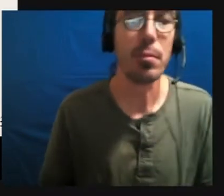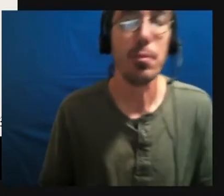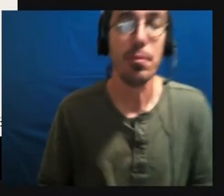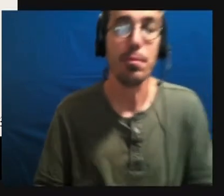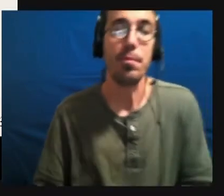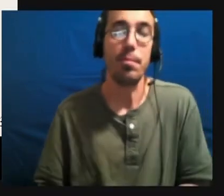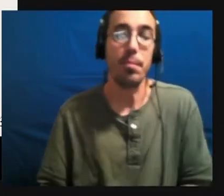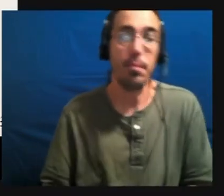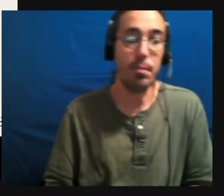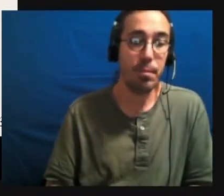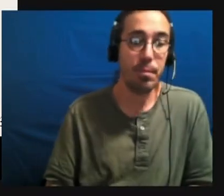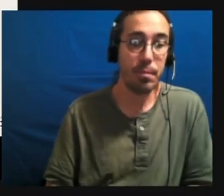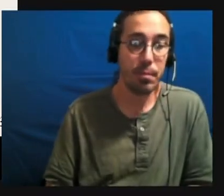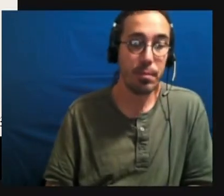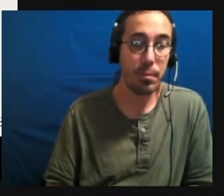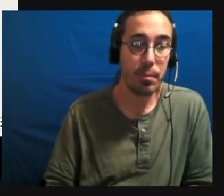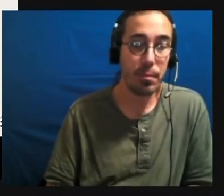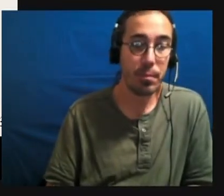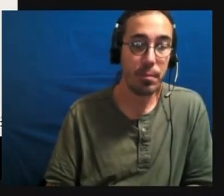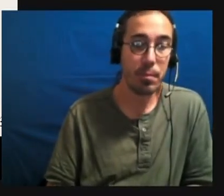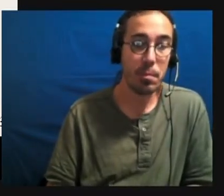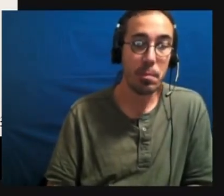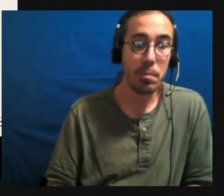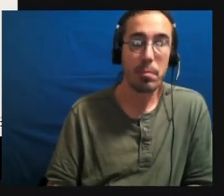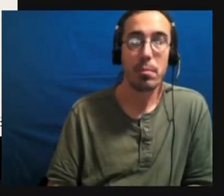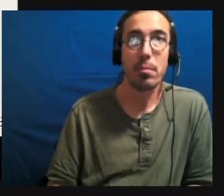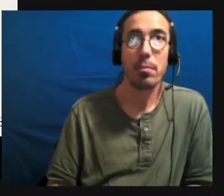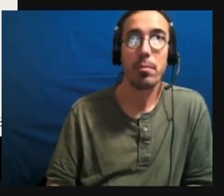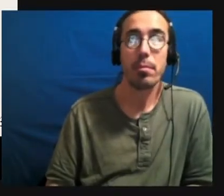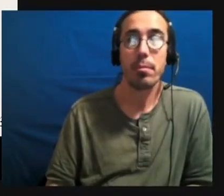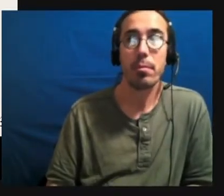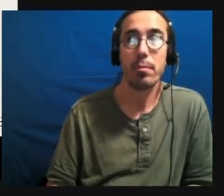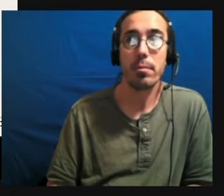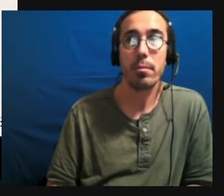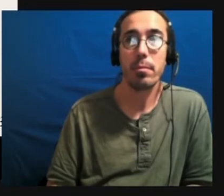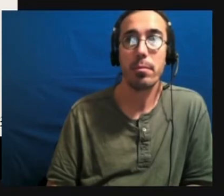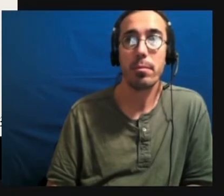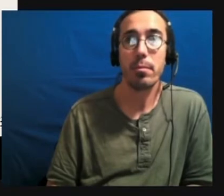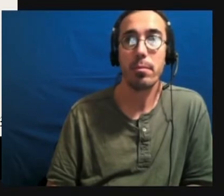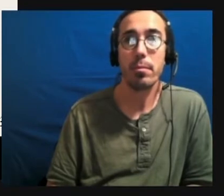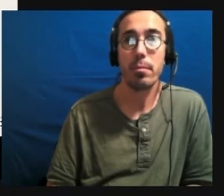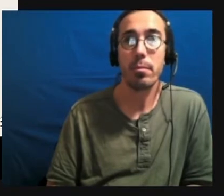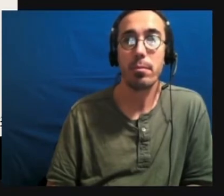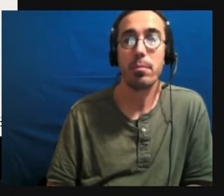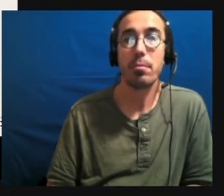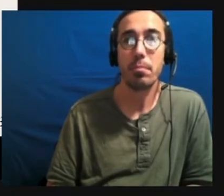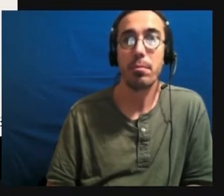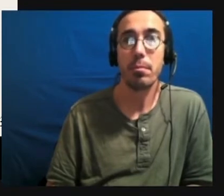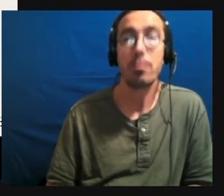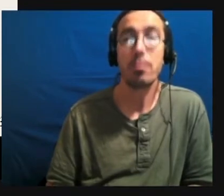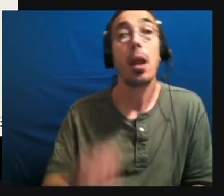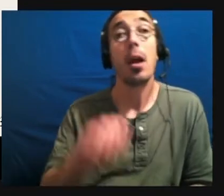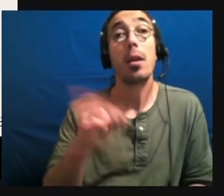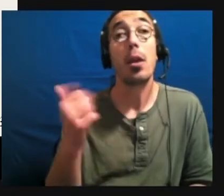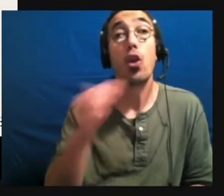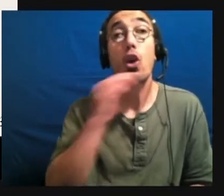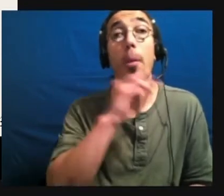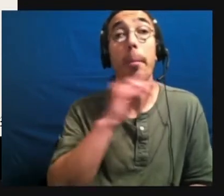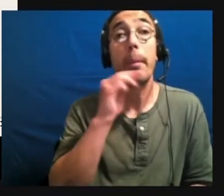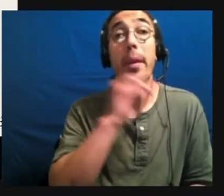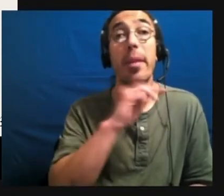Um, another, another myth is that diet